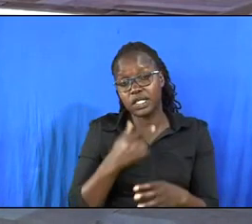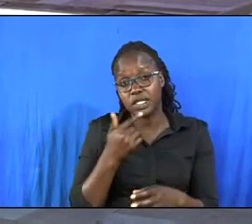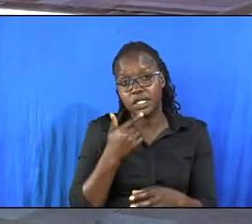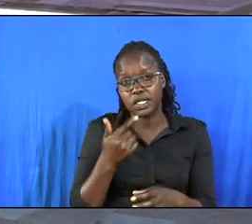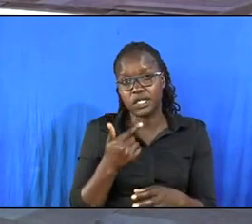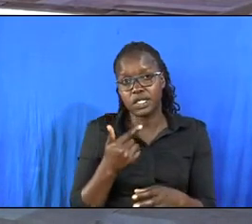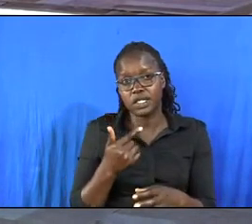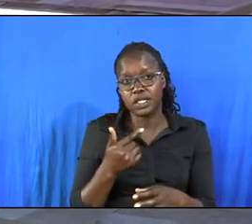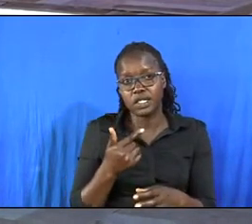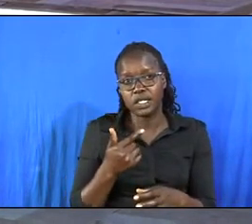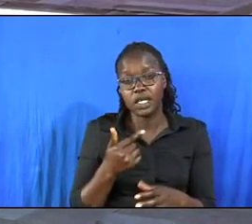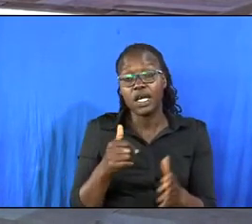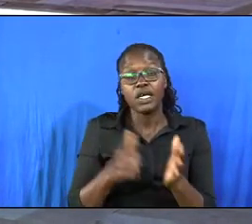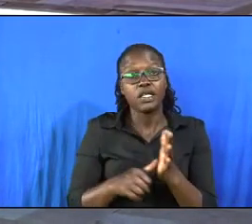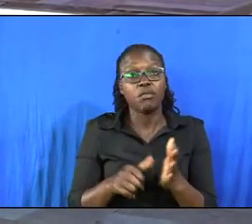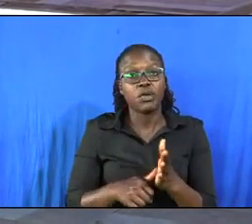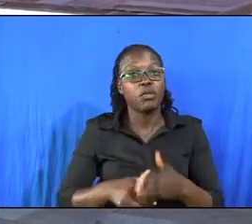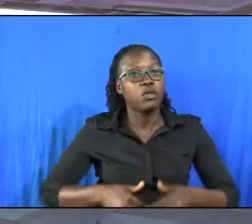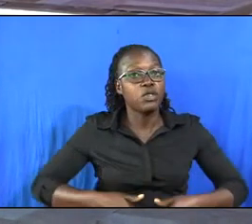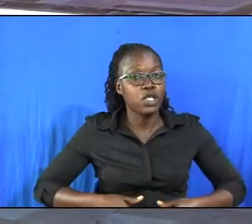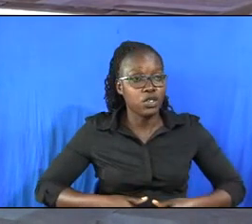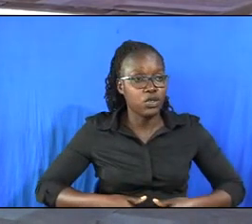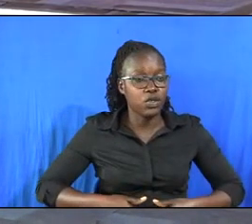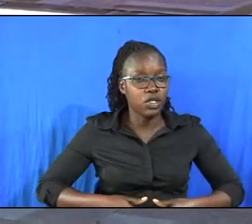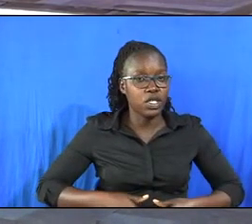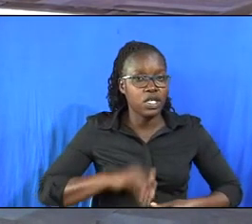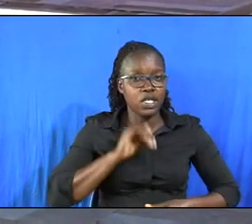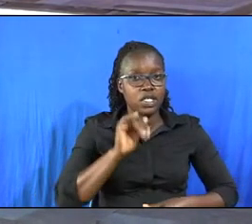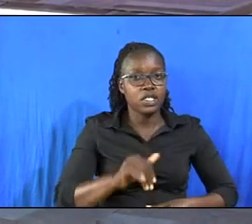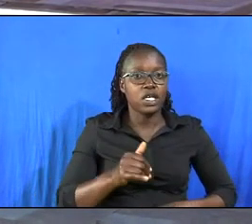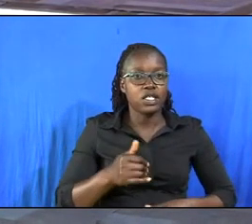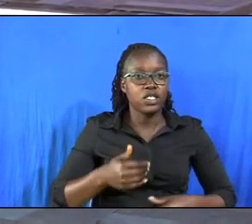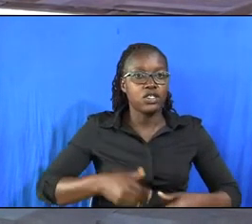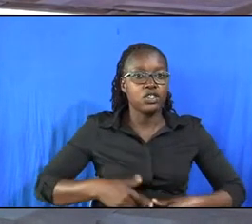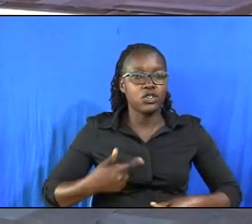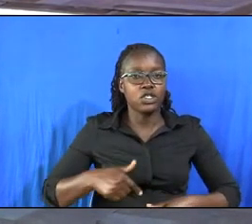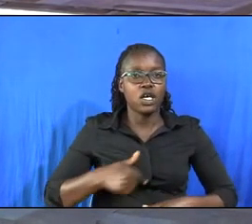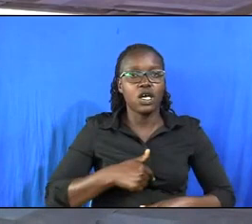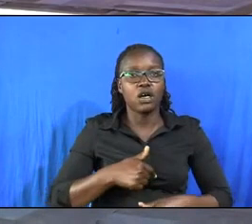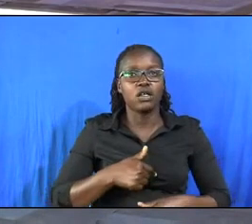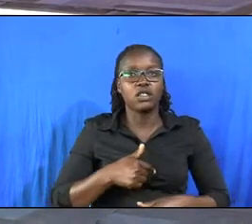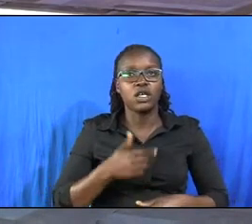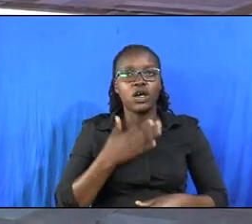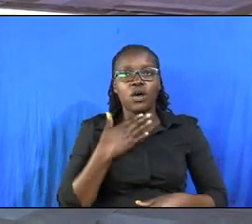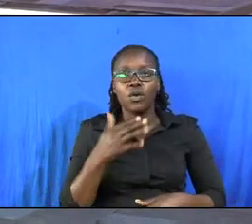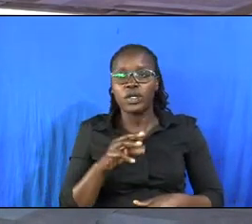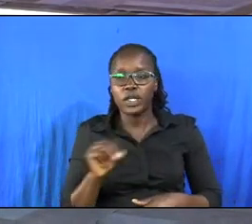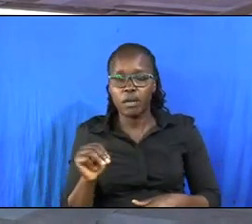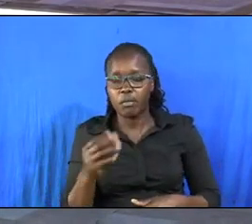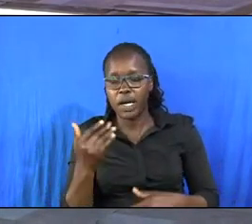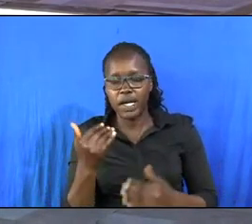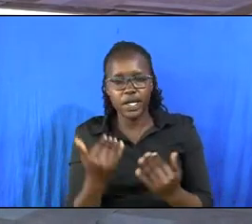said that you see the problem with our youth is that our youth want things that they want them right now